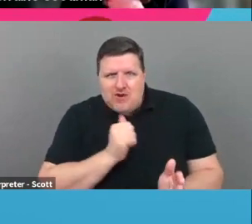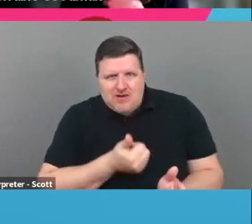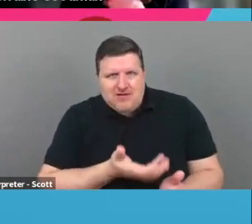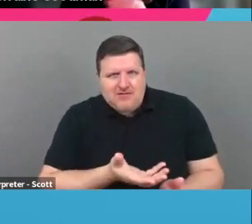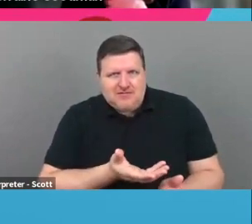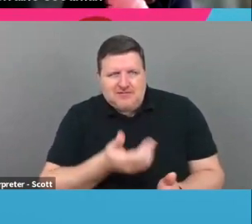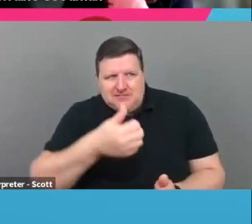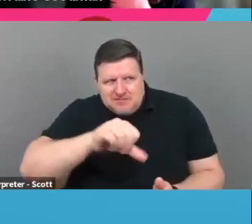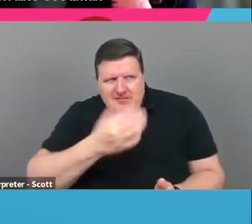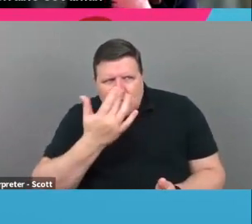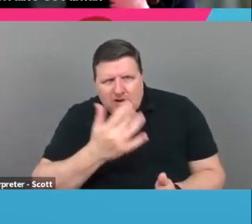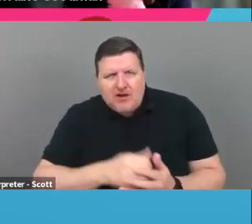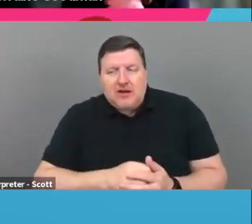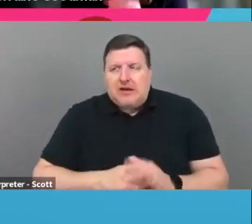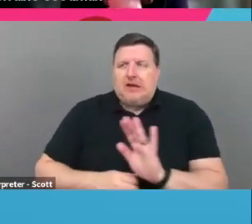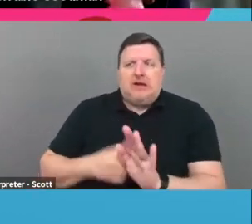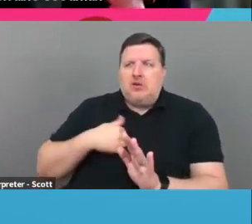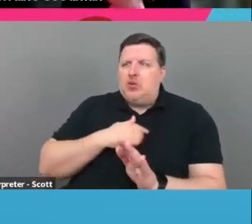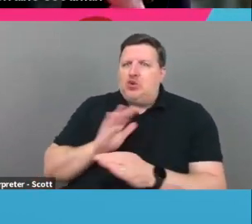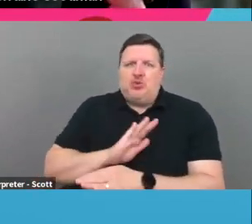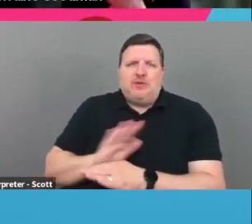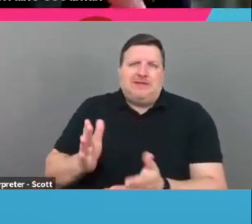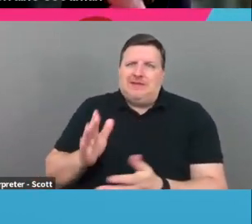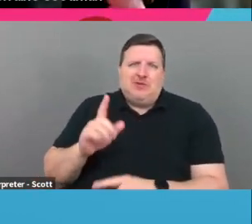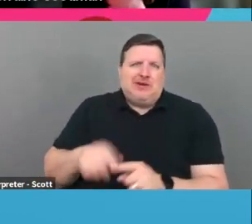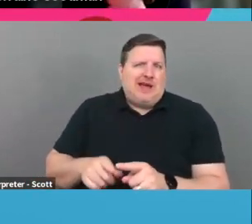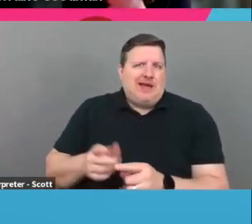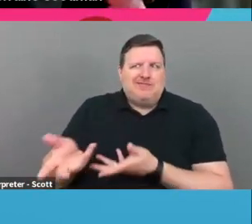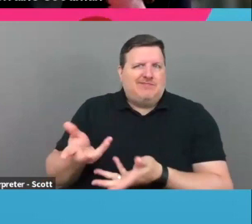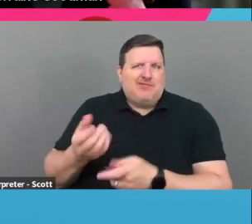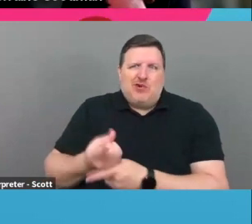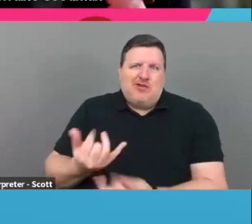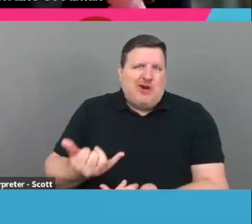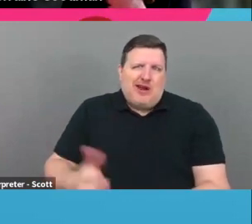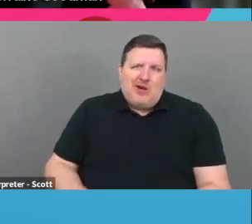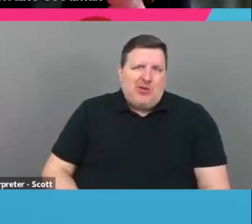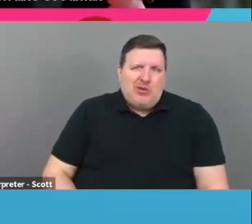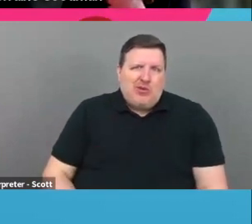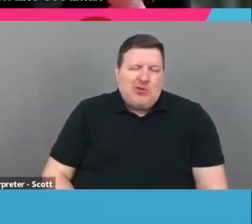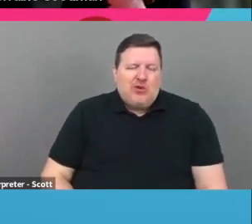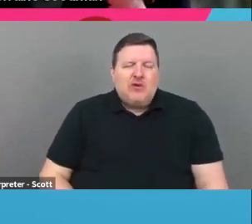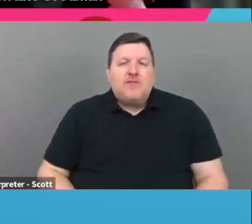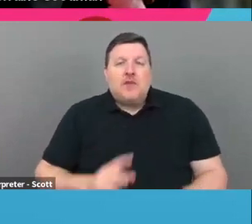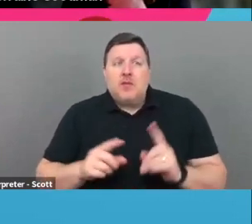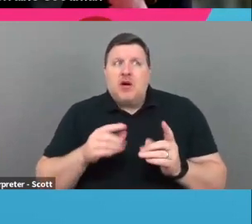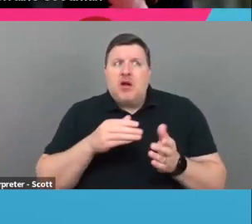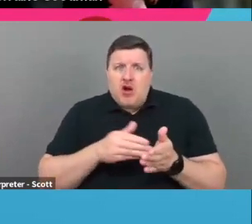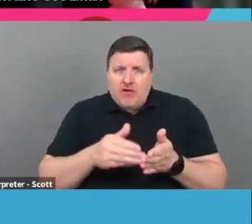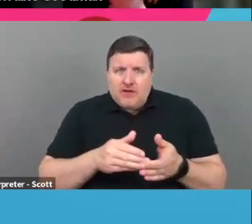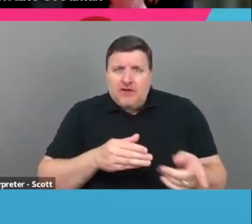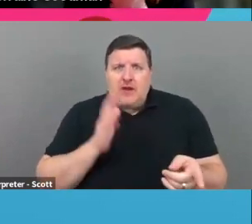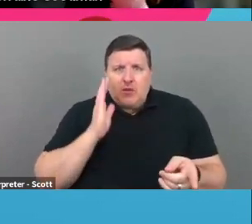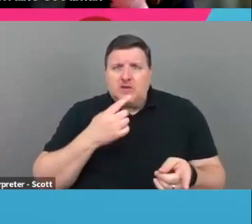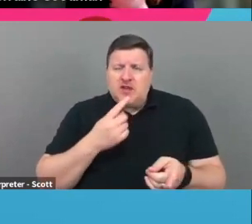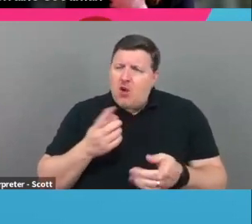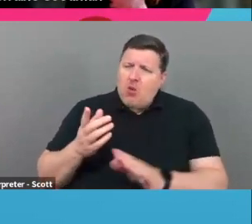Maybe they'll say, we're too busy. We can't talk to you. Sorry. But many times they will say, yes,